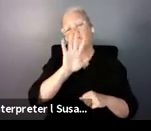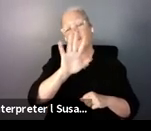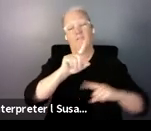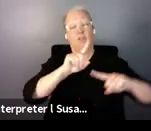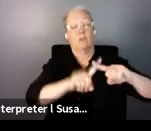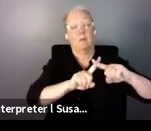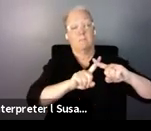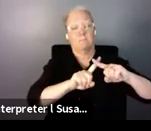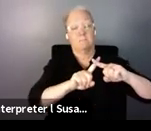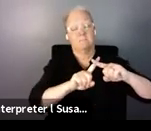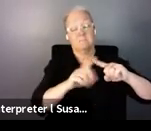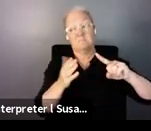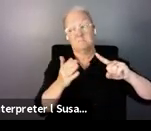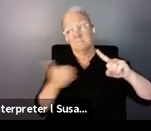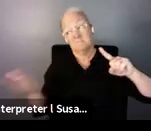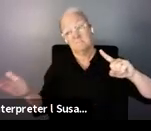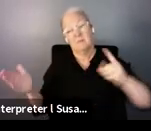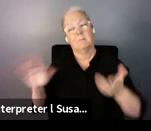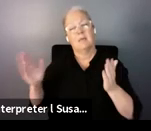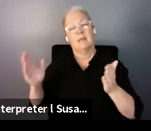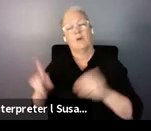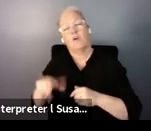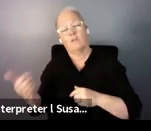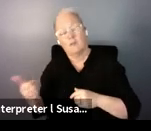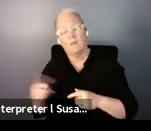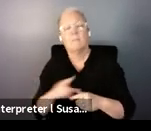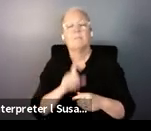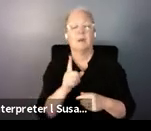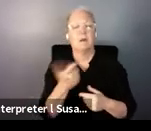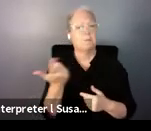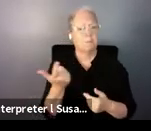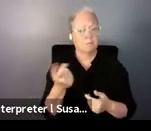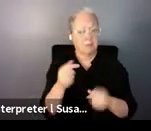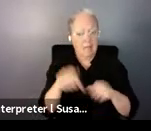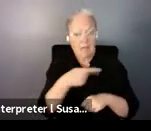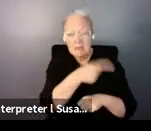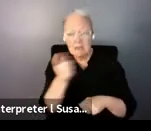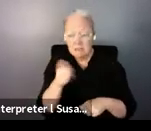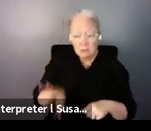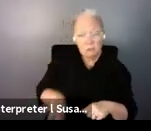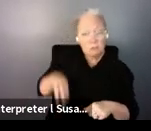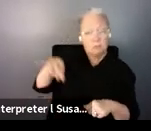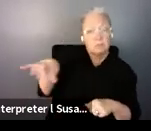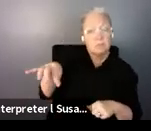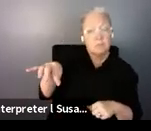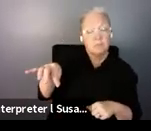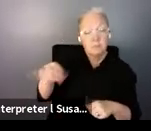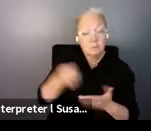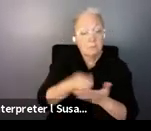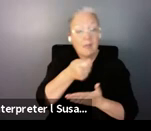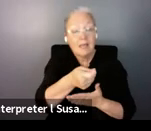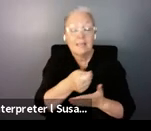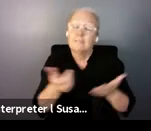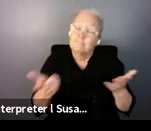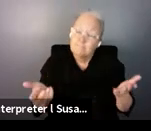And the question is, who can afford that? And the graph I show now is related to other data that we